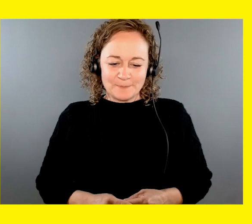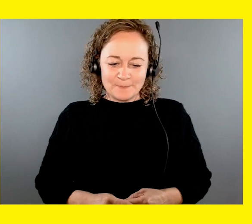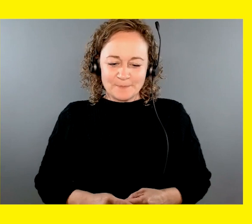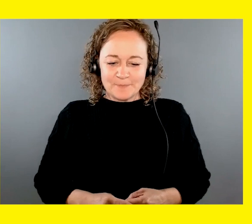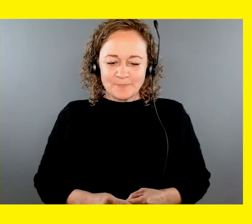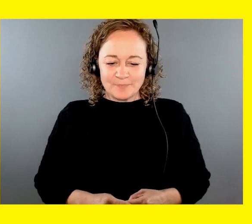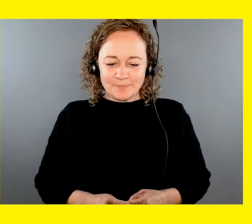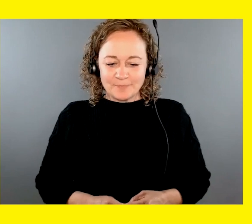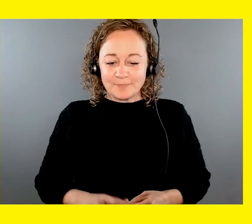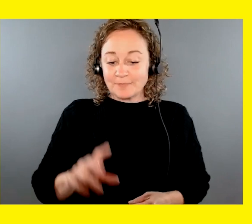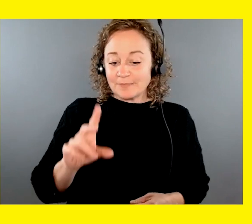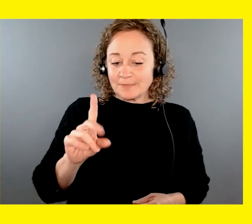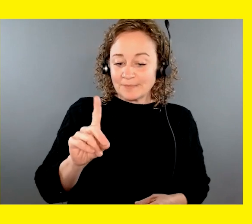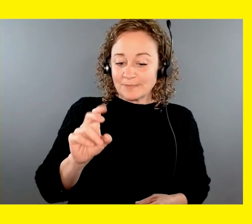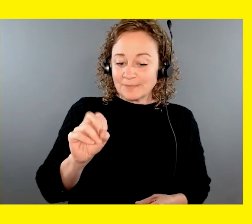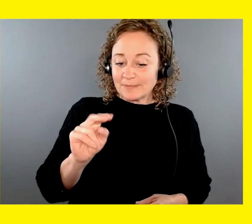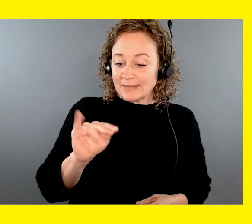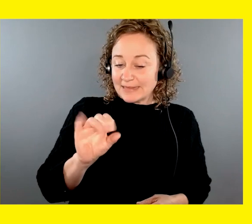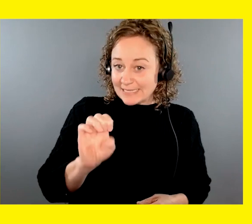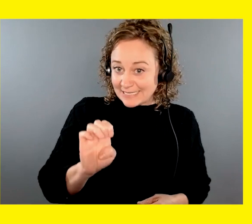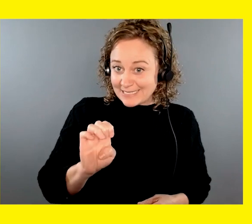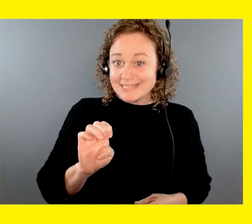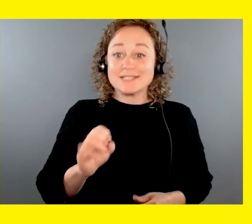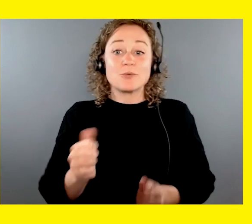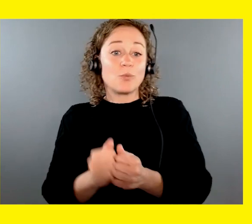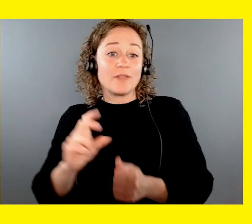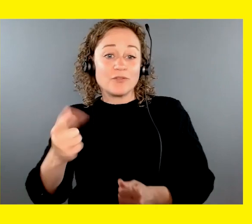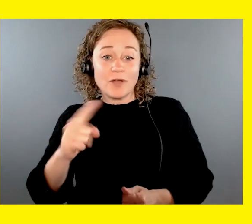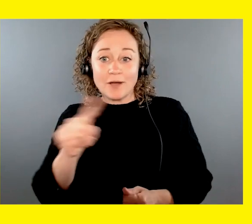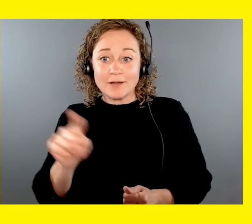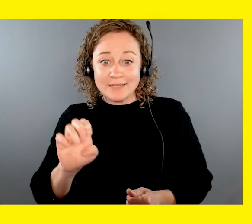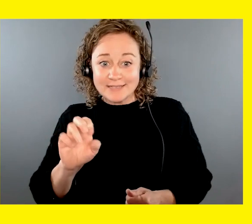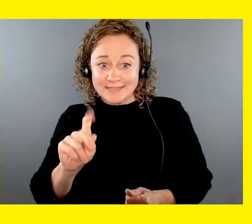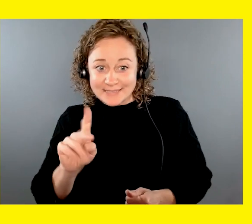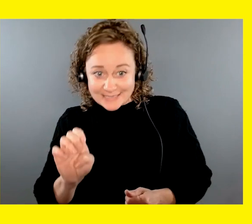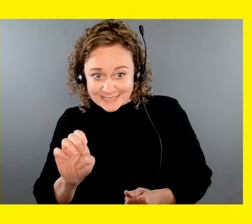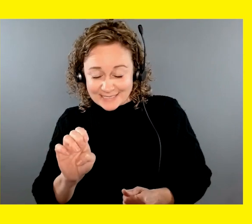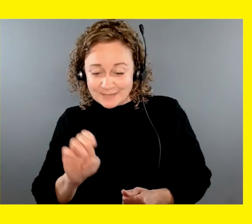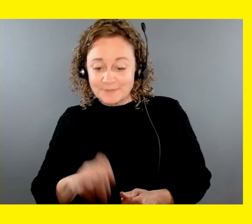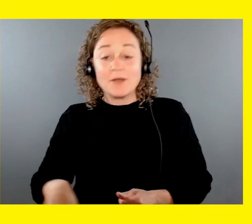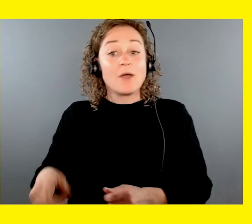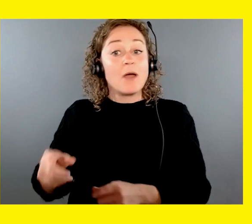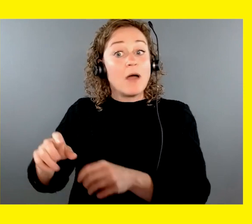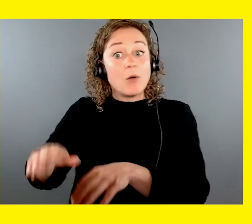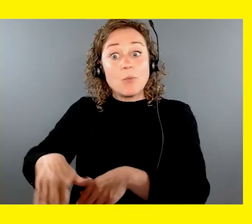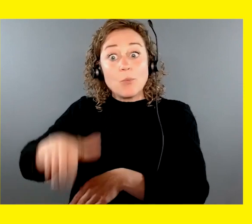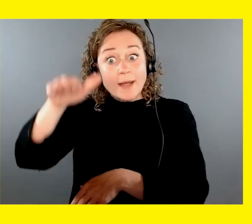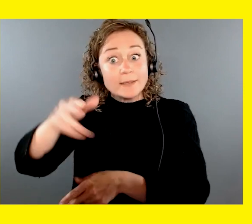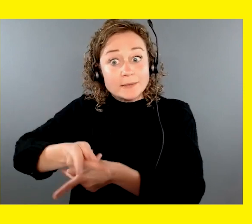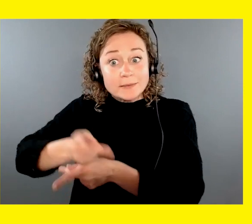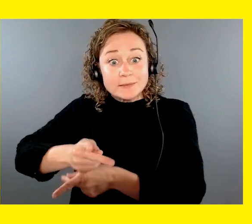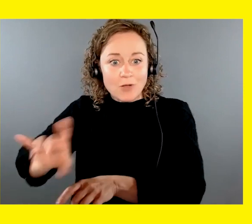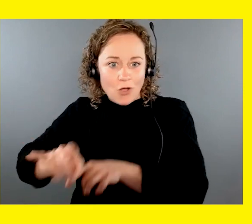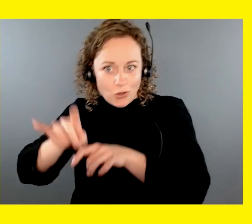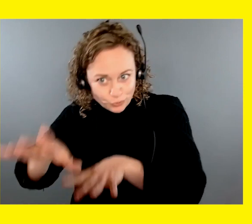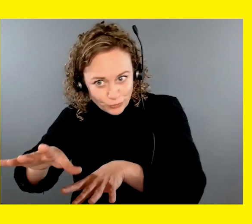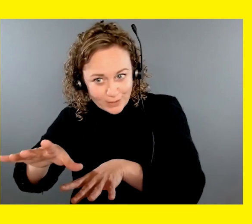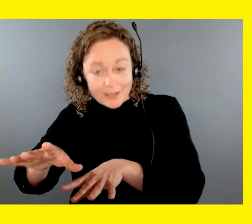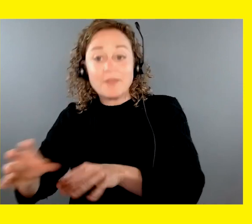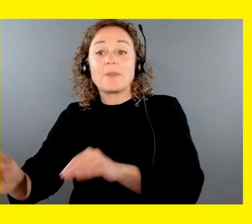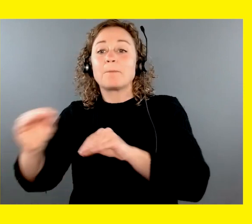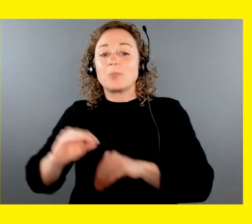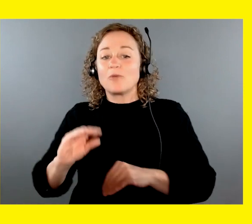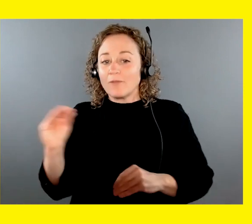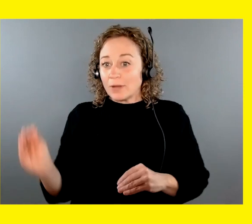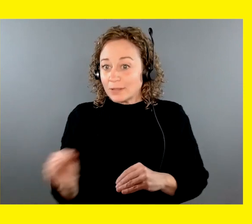Denise Chamberlain is graduating with Zeke, who was raised by Natalie Enney and Laura Clark in Melbourne, Australia, Catherine Lee in Ontario and